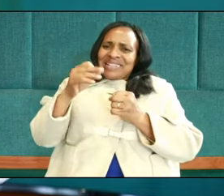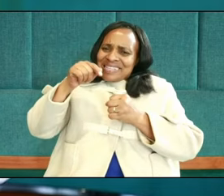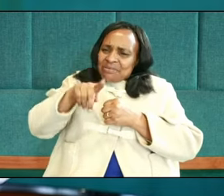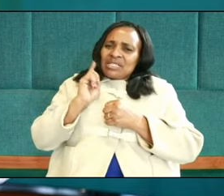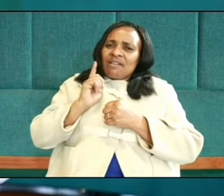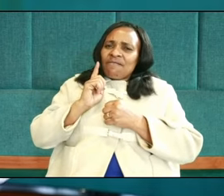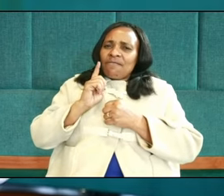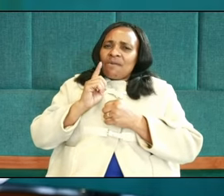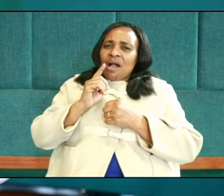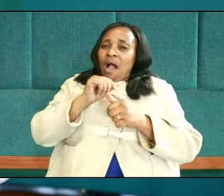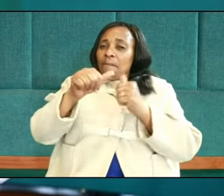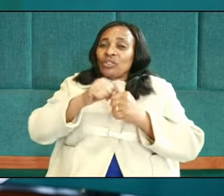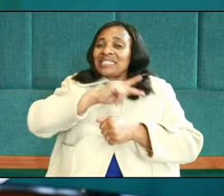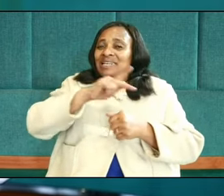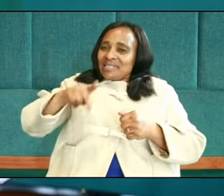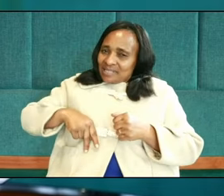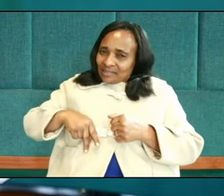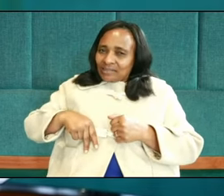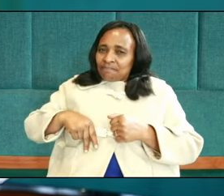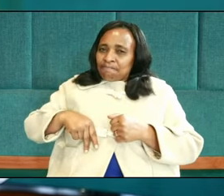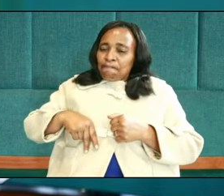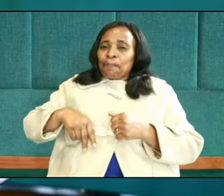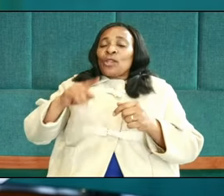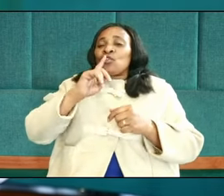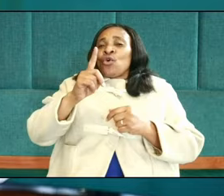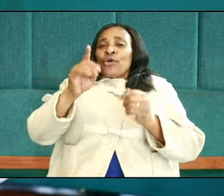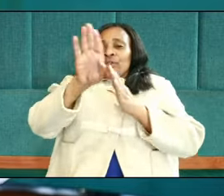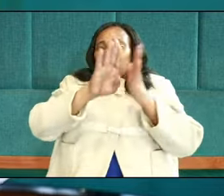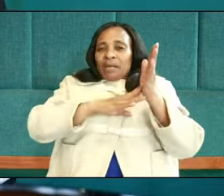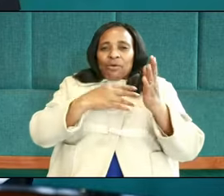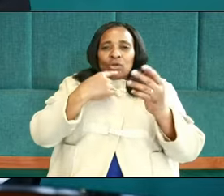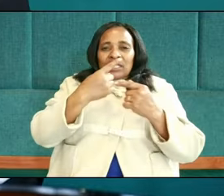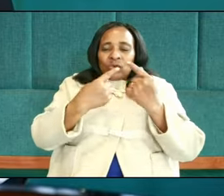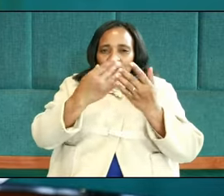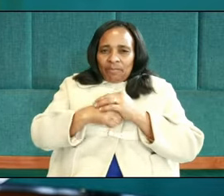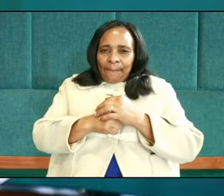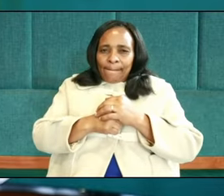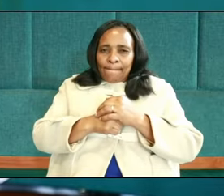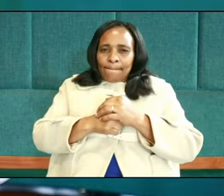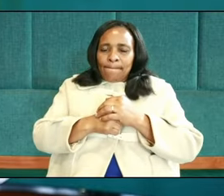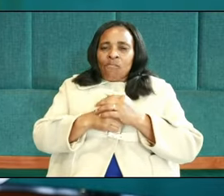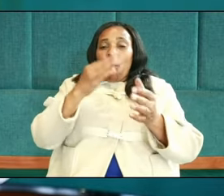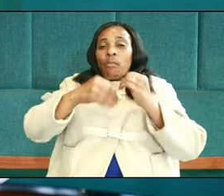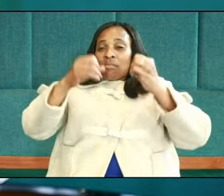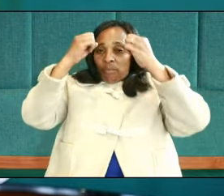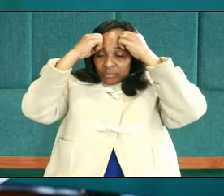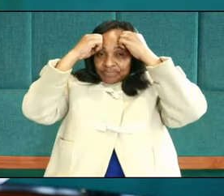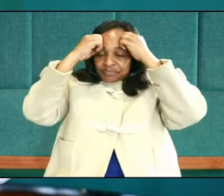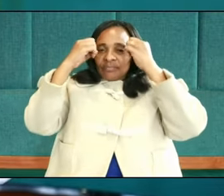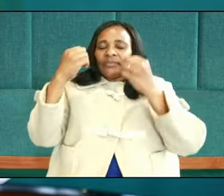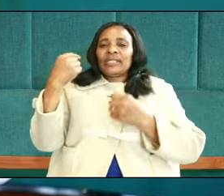you know, against Moses, the servant of the Lord. And so, the scripture presents to us, if you study the book of